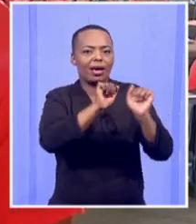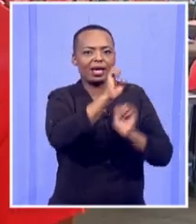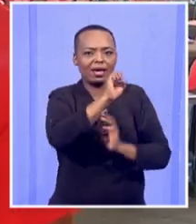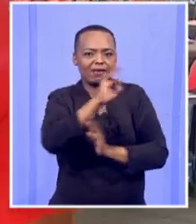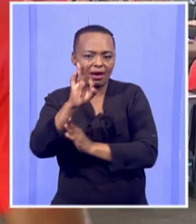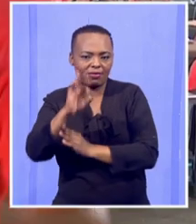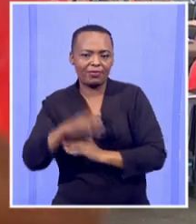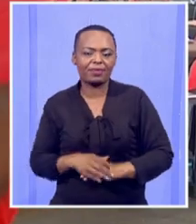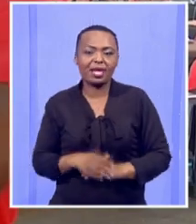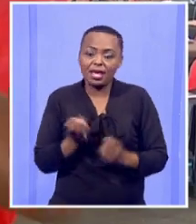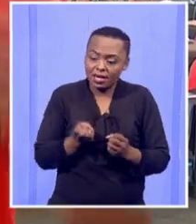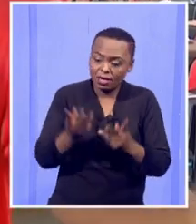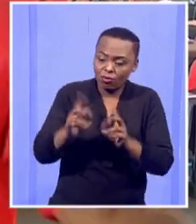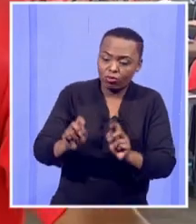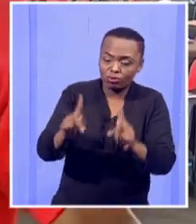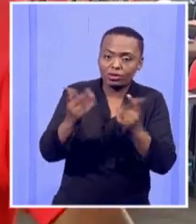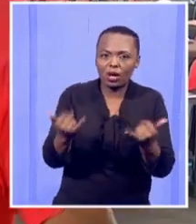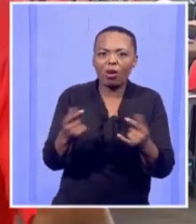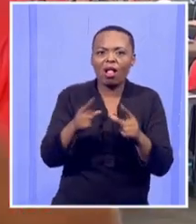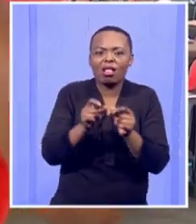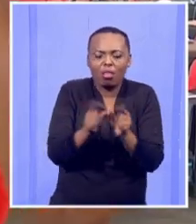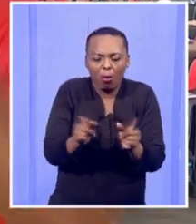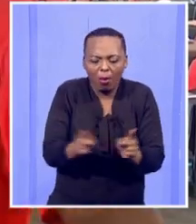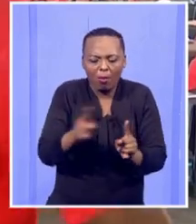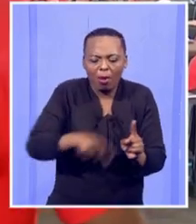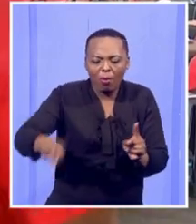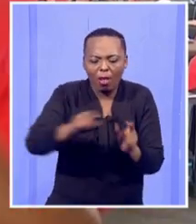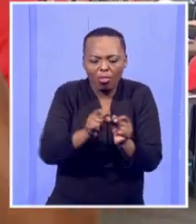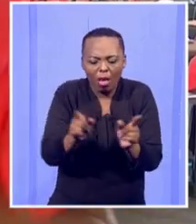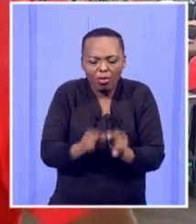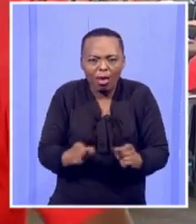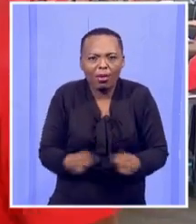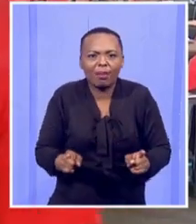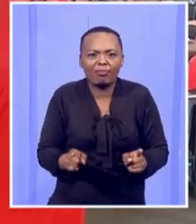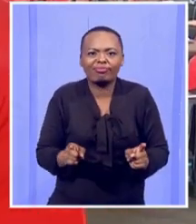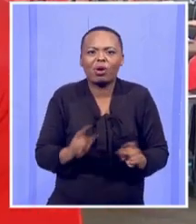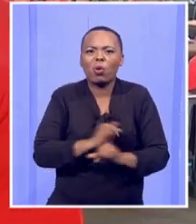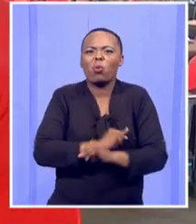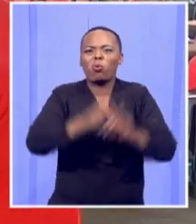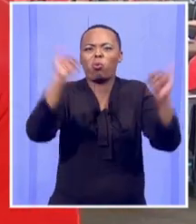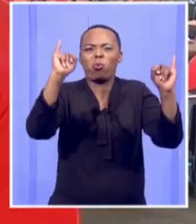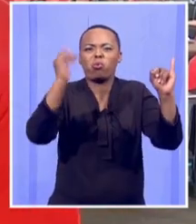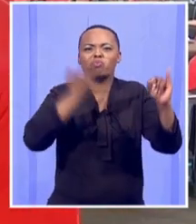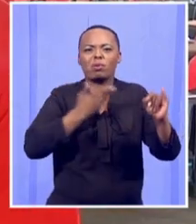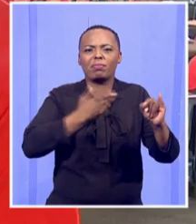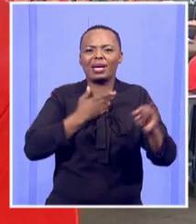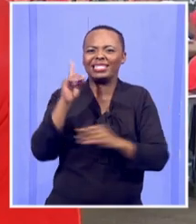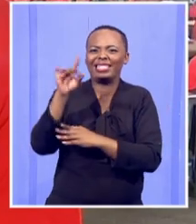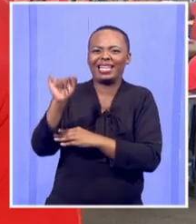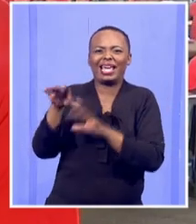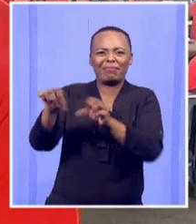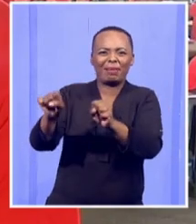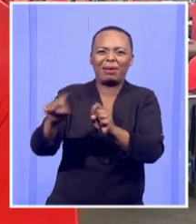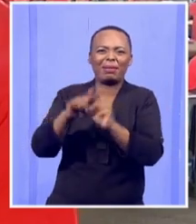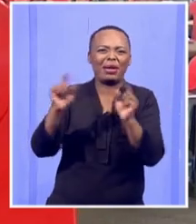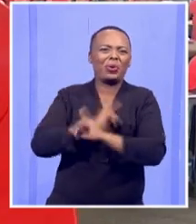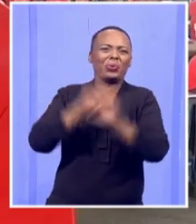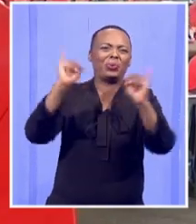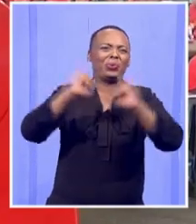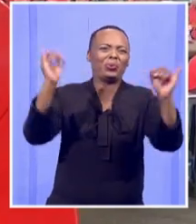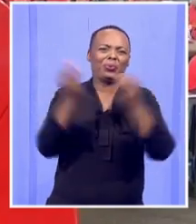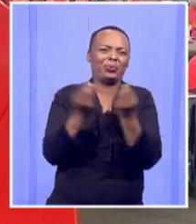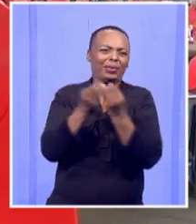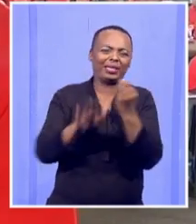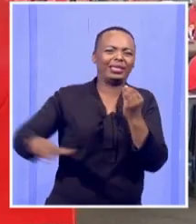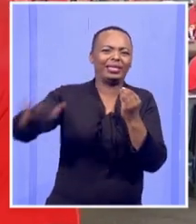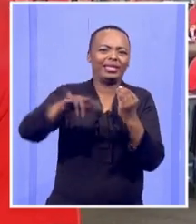them a chance. They are put also over situations moving from bed to bed under the leadership of the DA. So we'll definitely engage